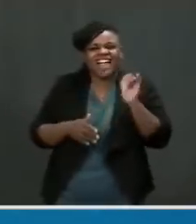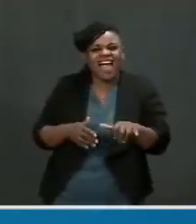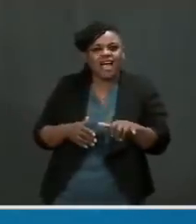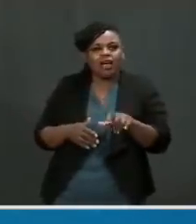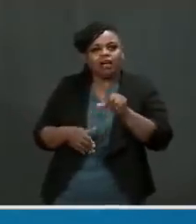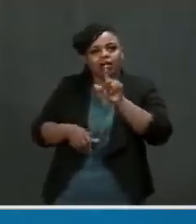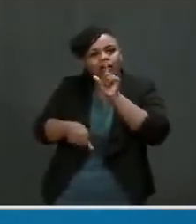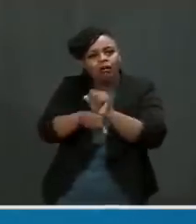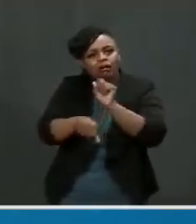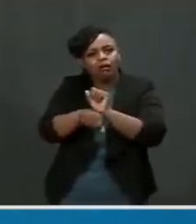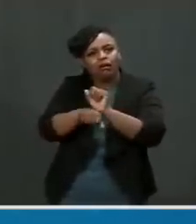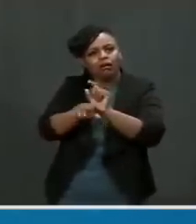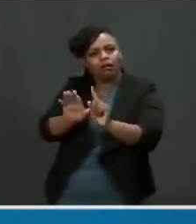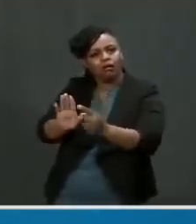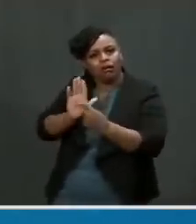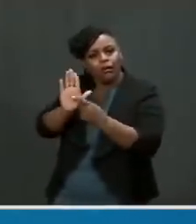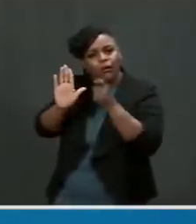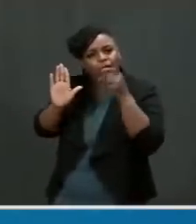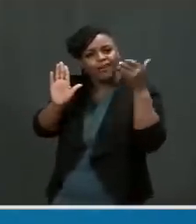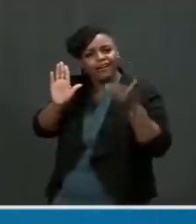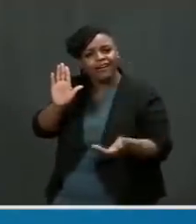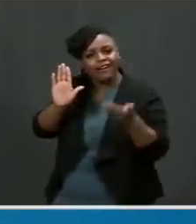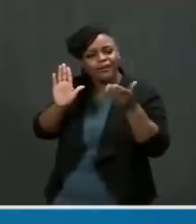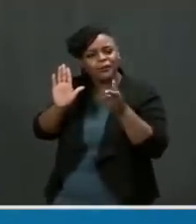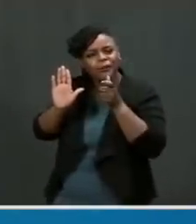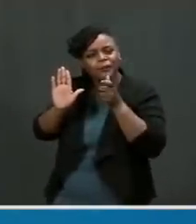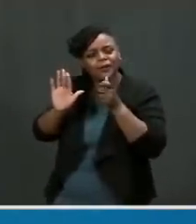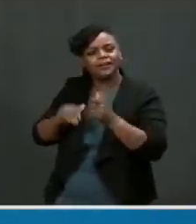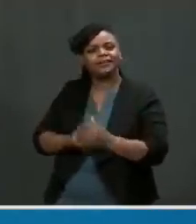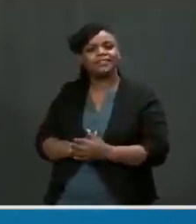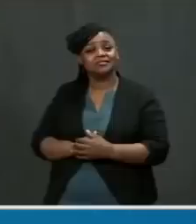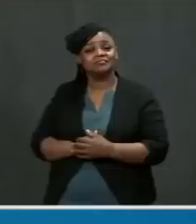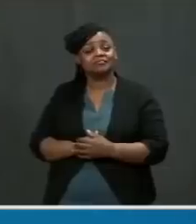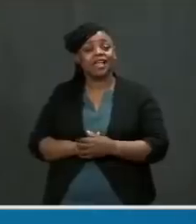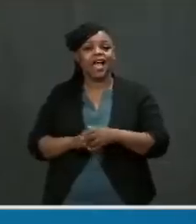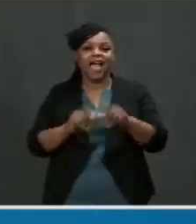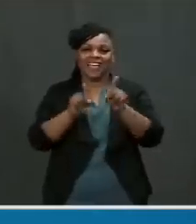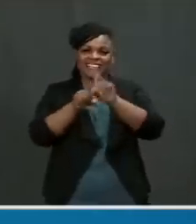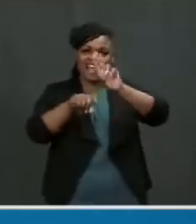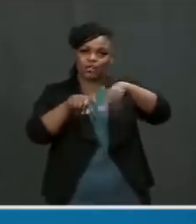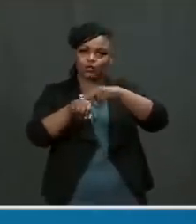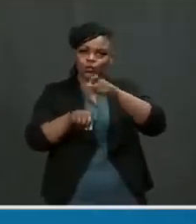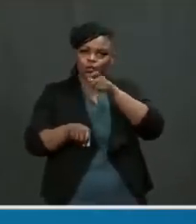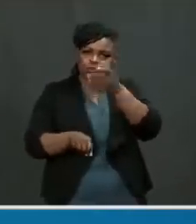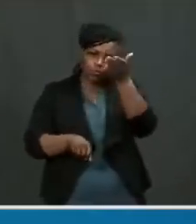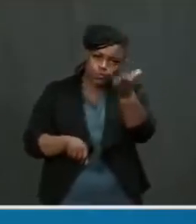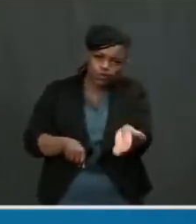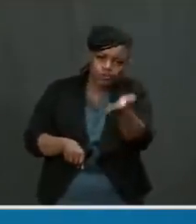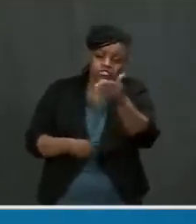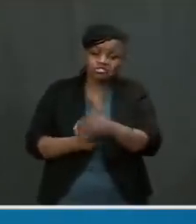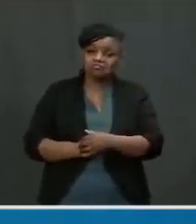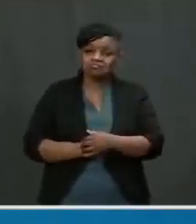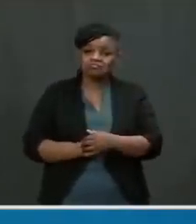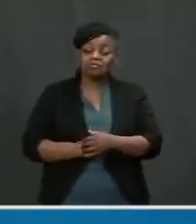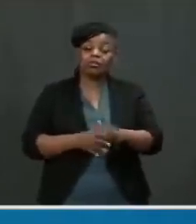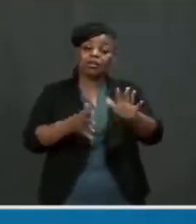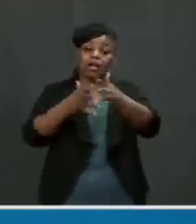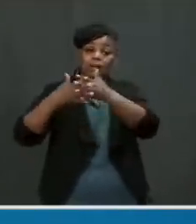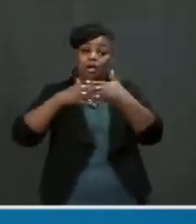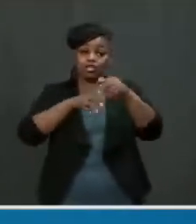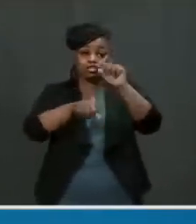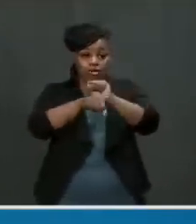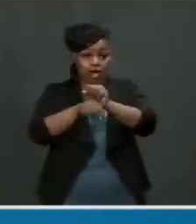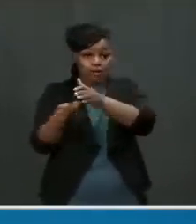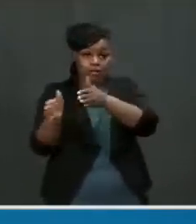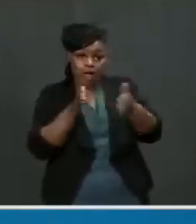have been as a nation in our greatest moments. And so that's what the American jobs plan is about. And it is about, yes, roads